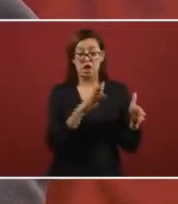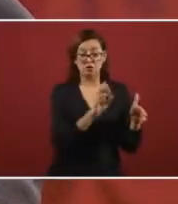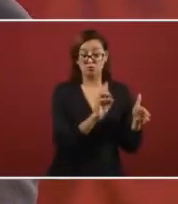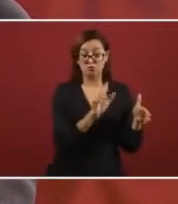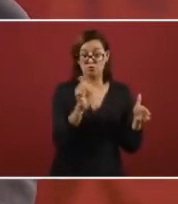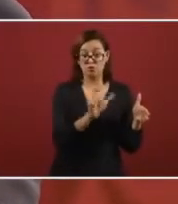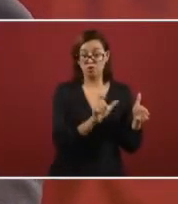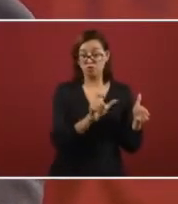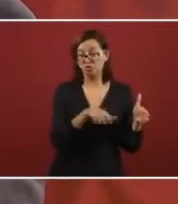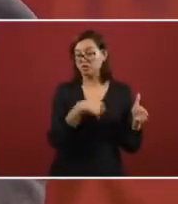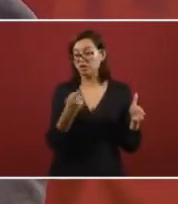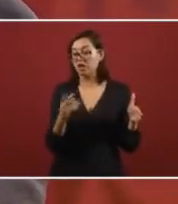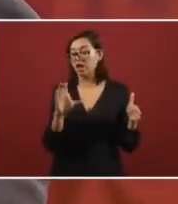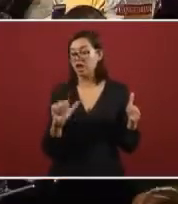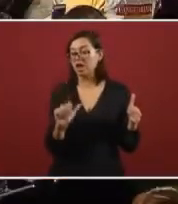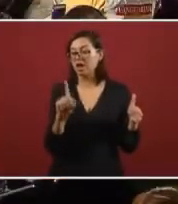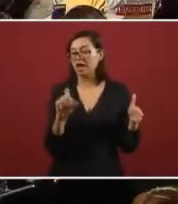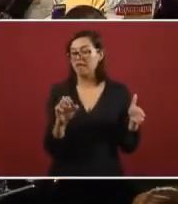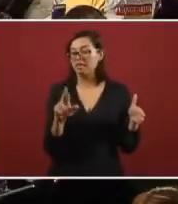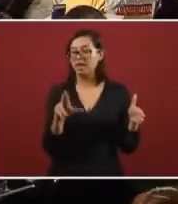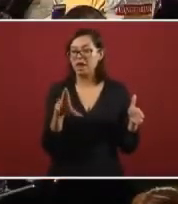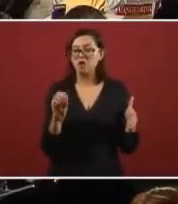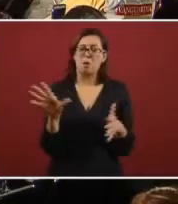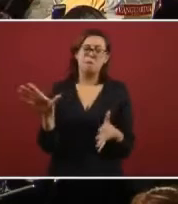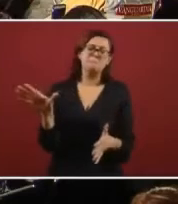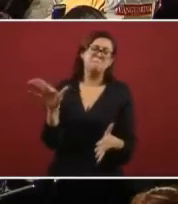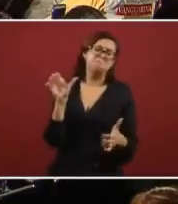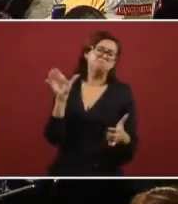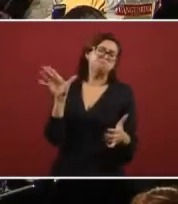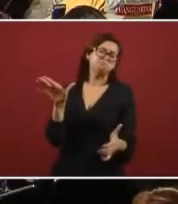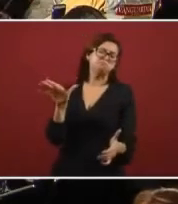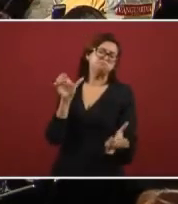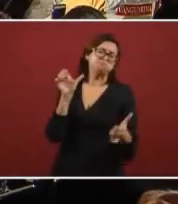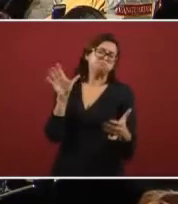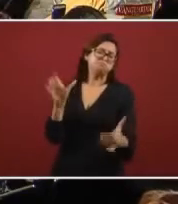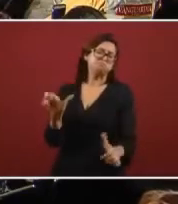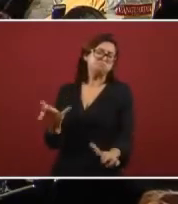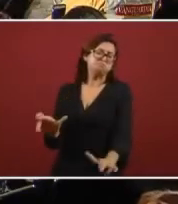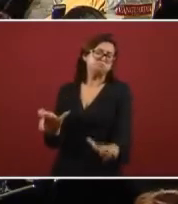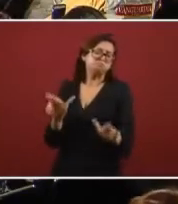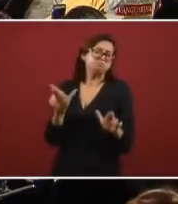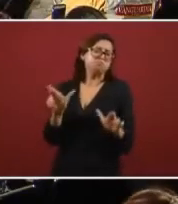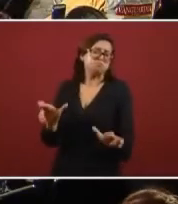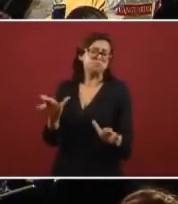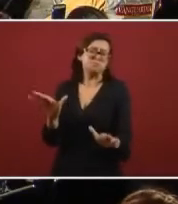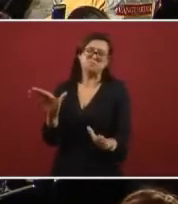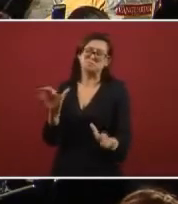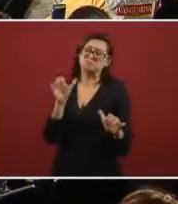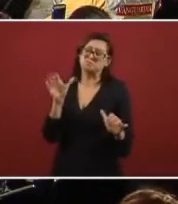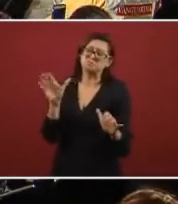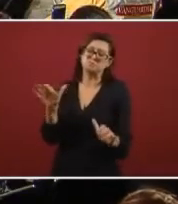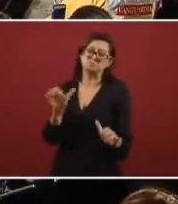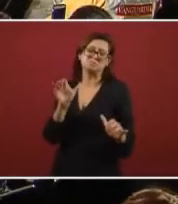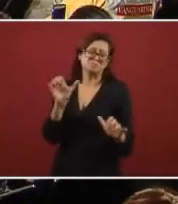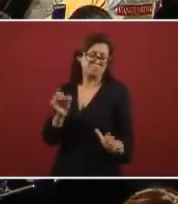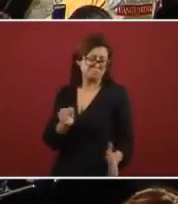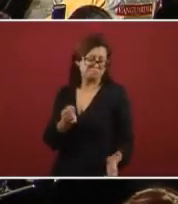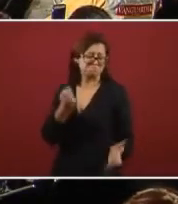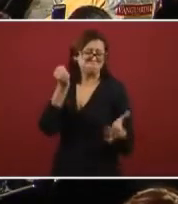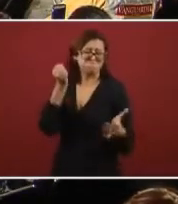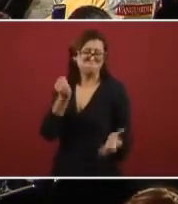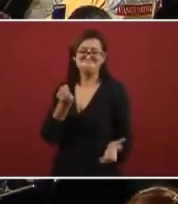that they wasted to say it in a